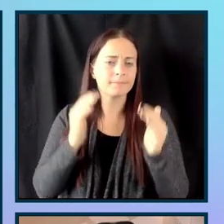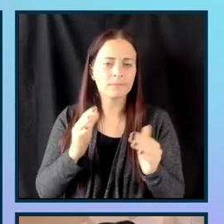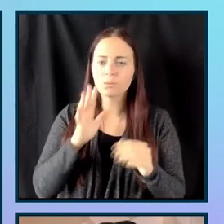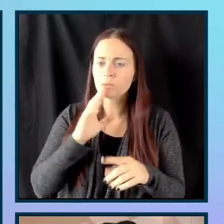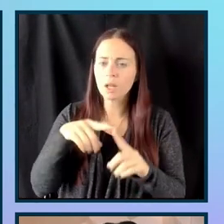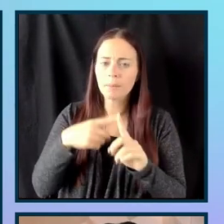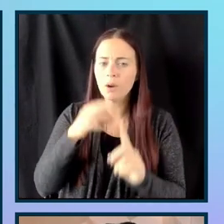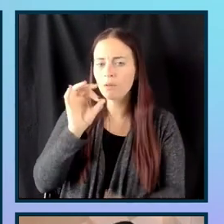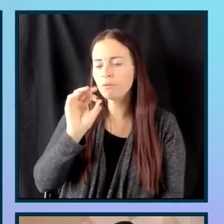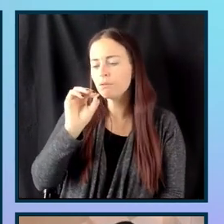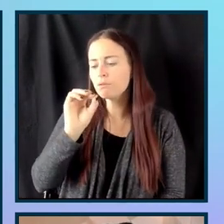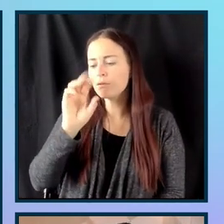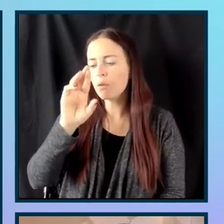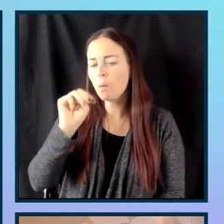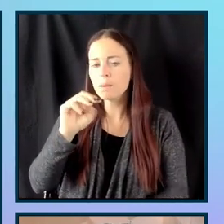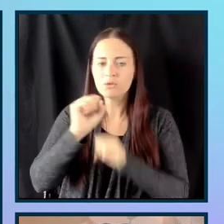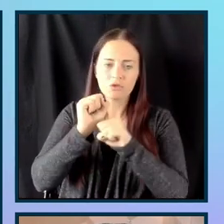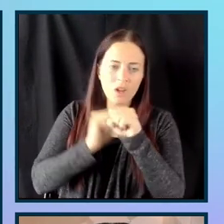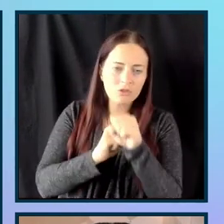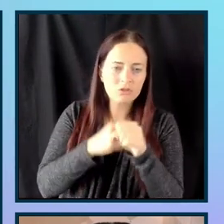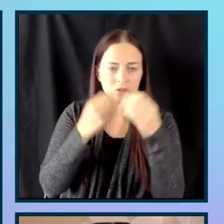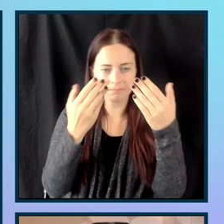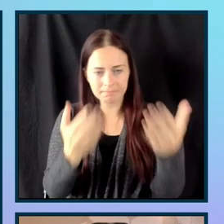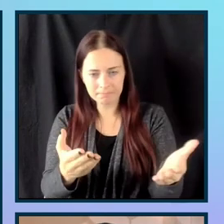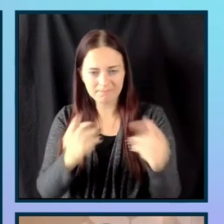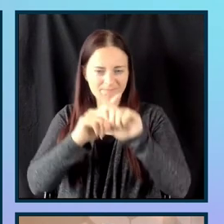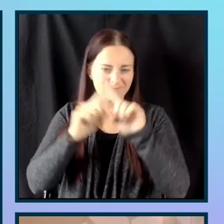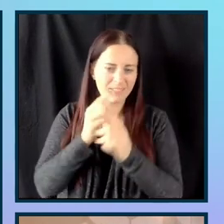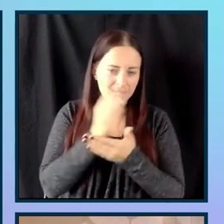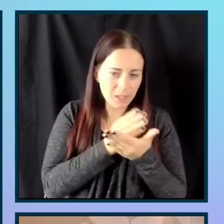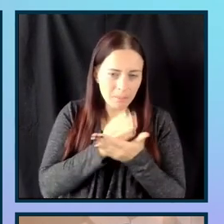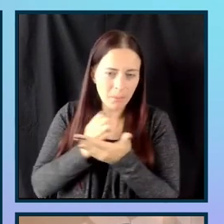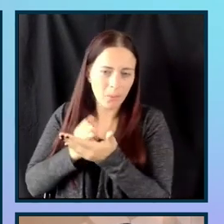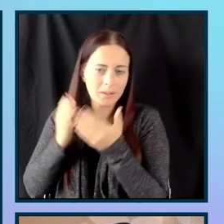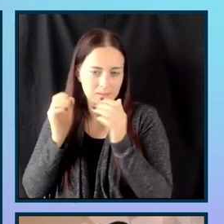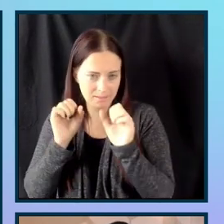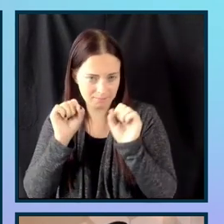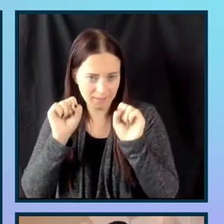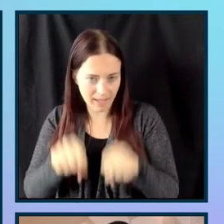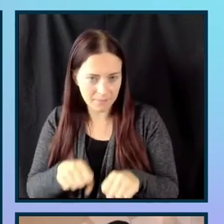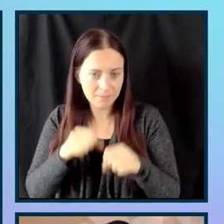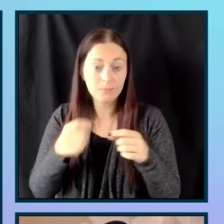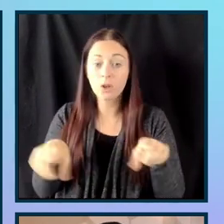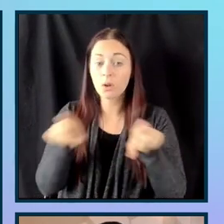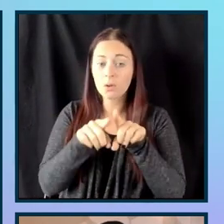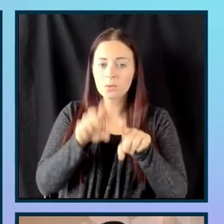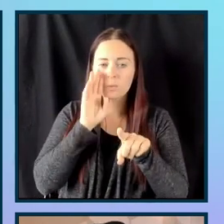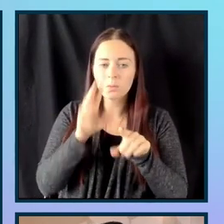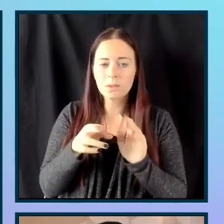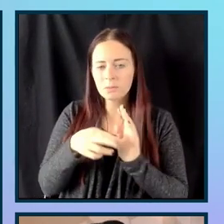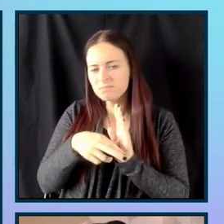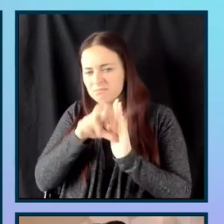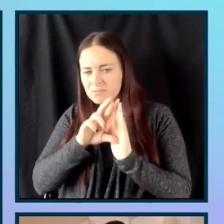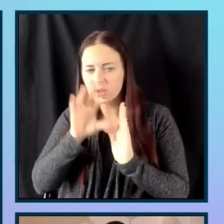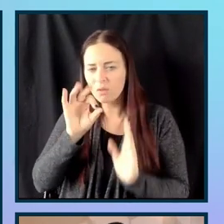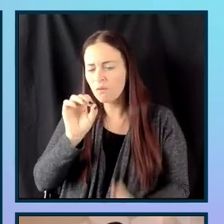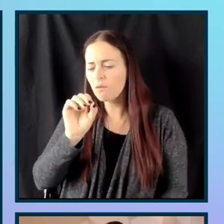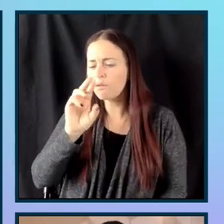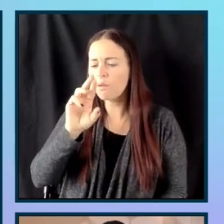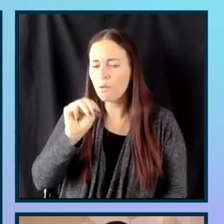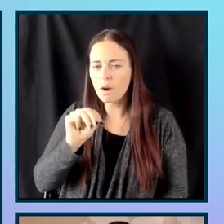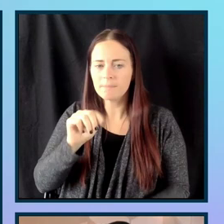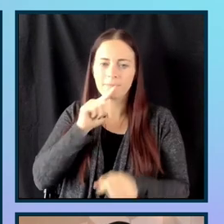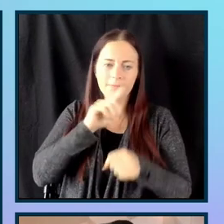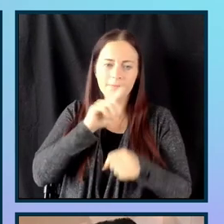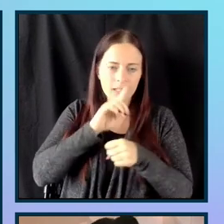HTML form elements, input types, and autocomplete attributes, as well as quickly going over some form validation and how we want to handle